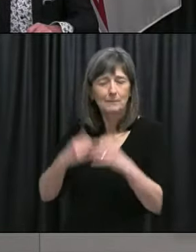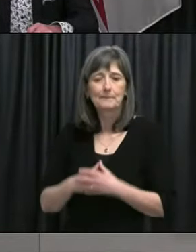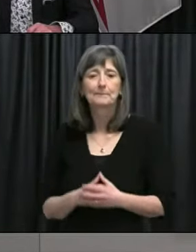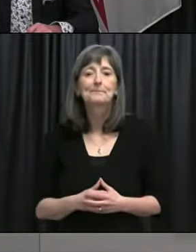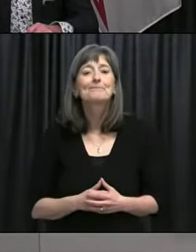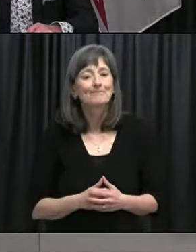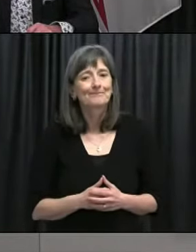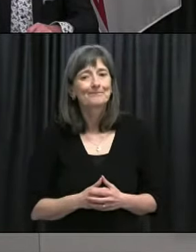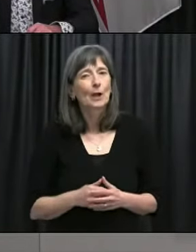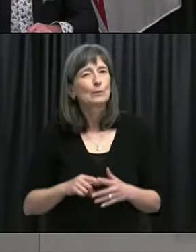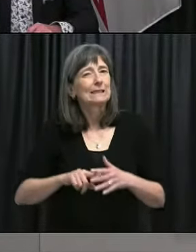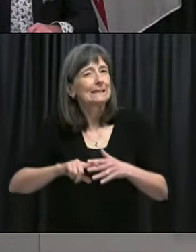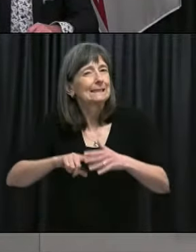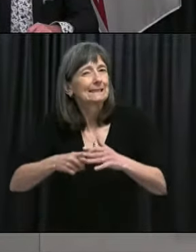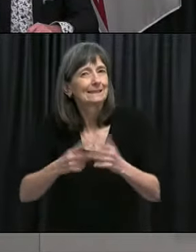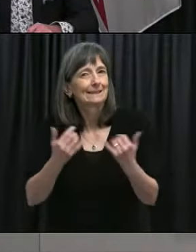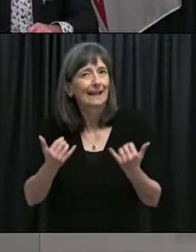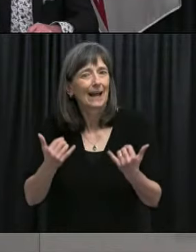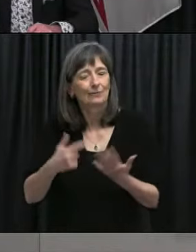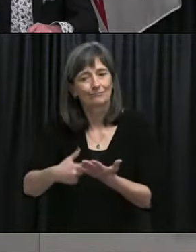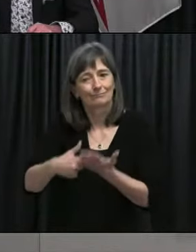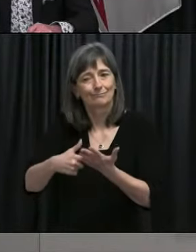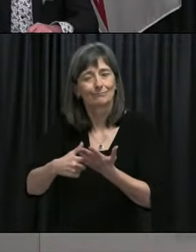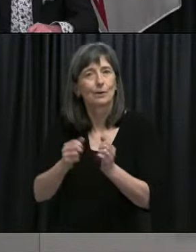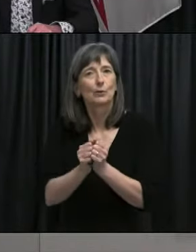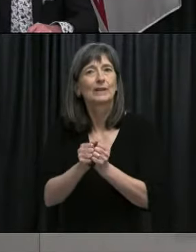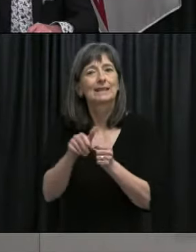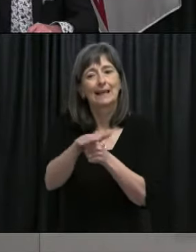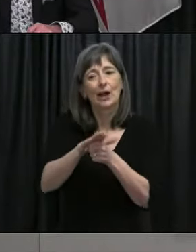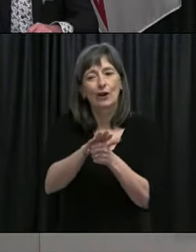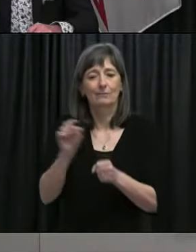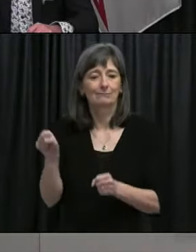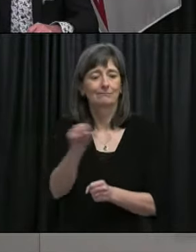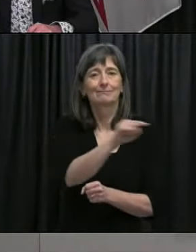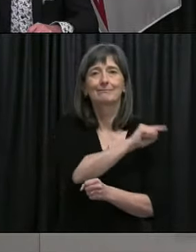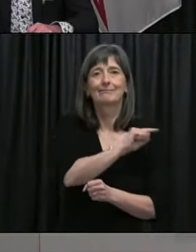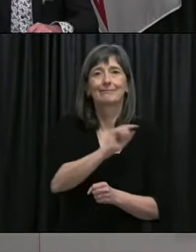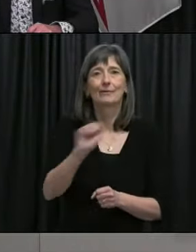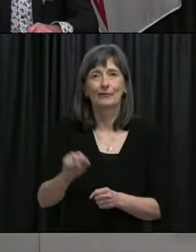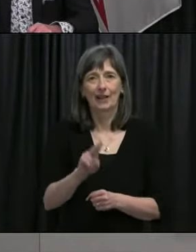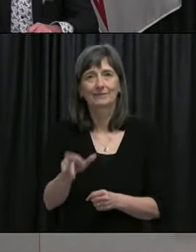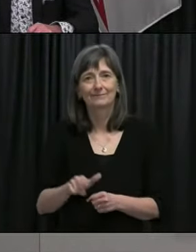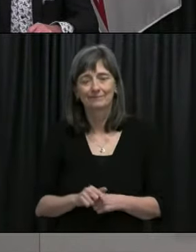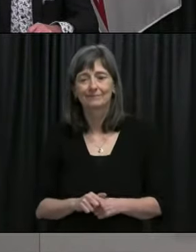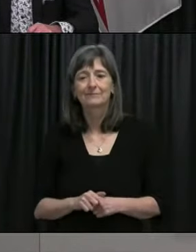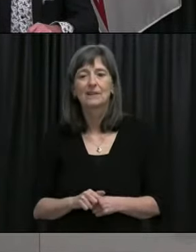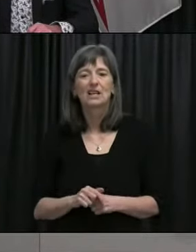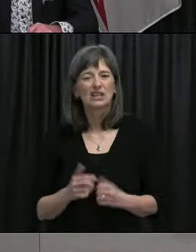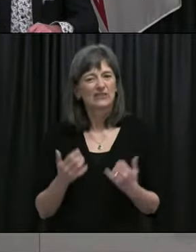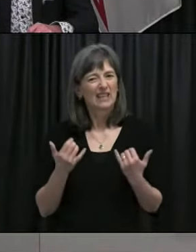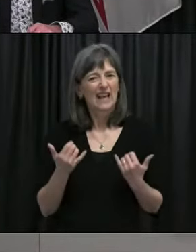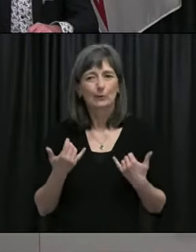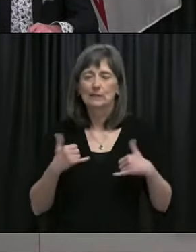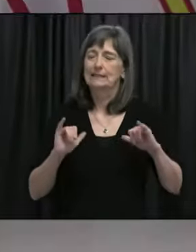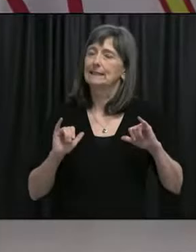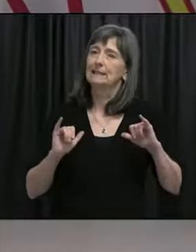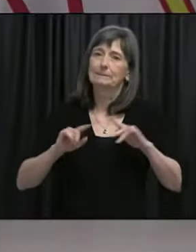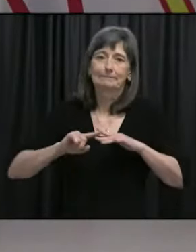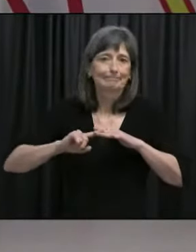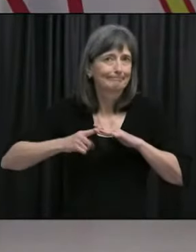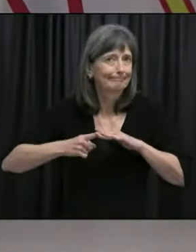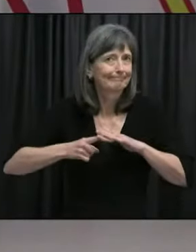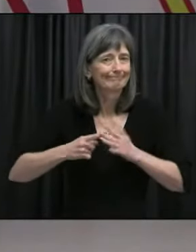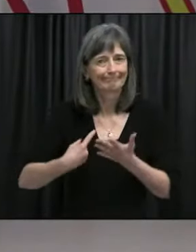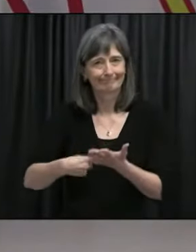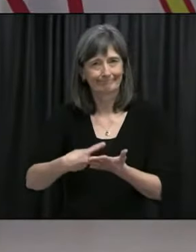having conversations with the RHAs about that, and so right now it is still very much in the early